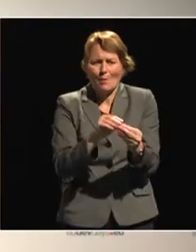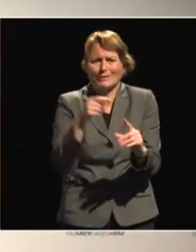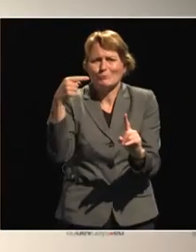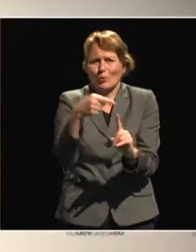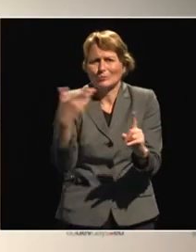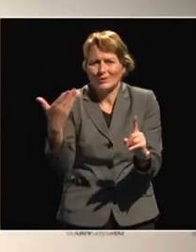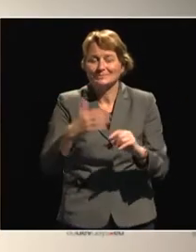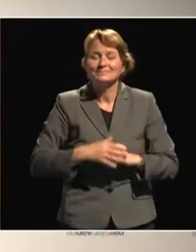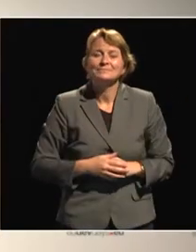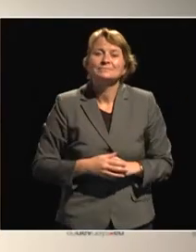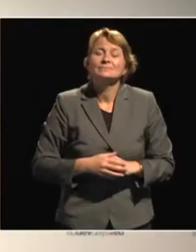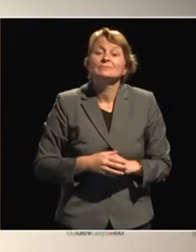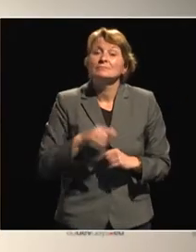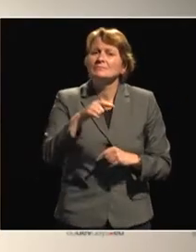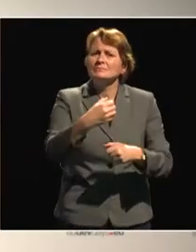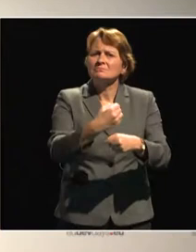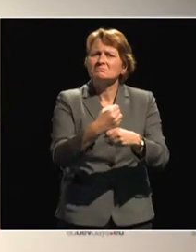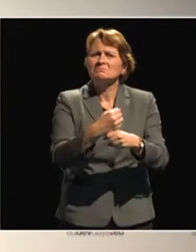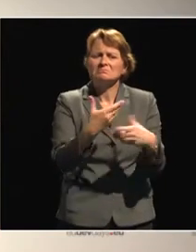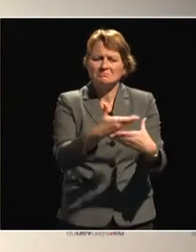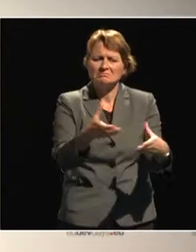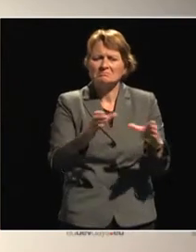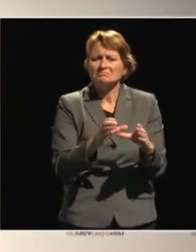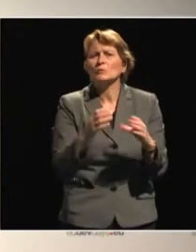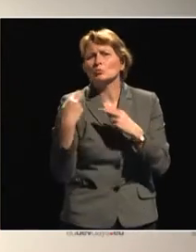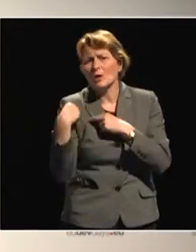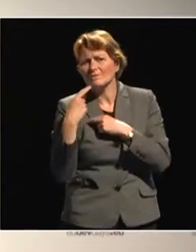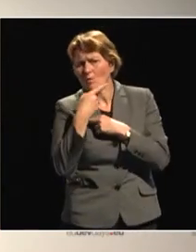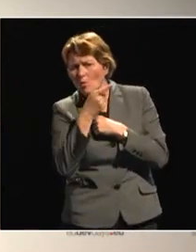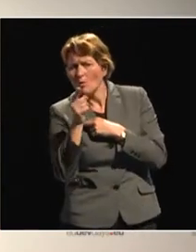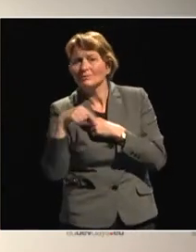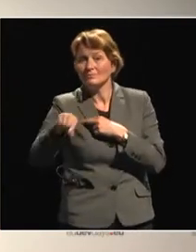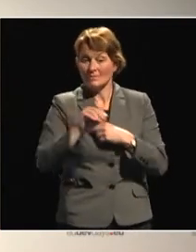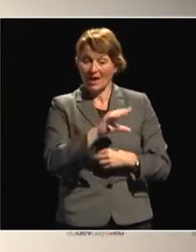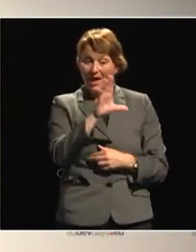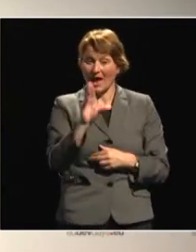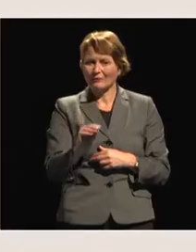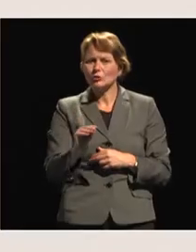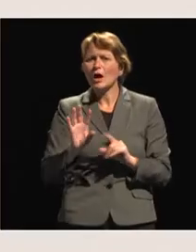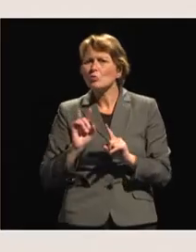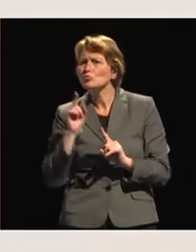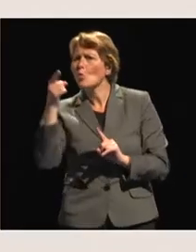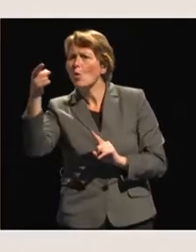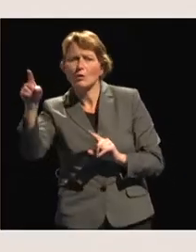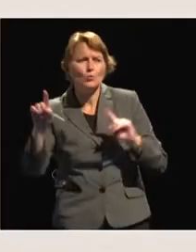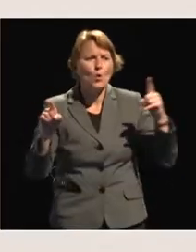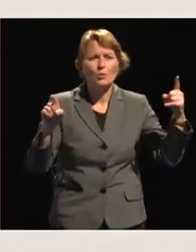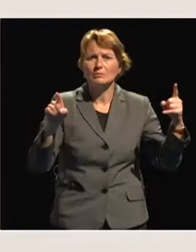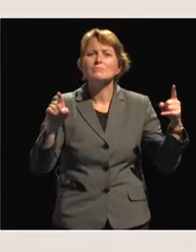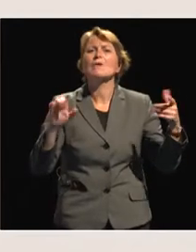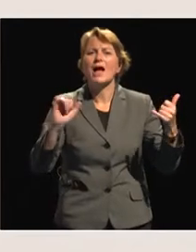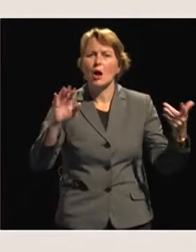it's going to look at how rural Africa should be transformed, particularly